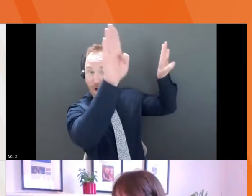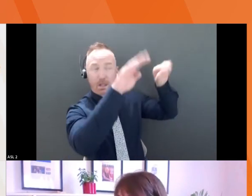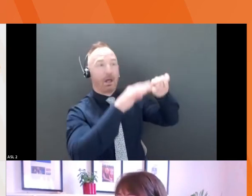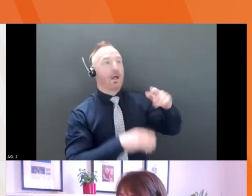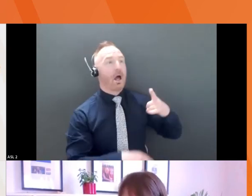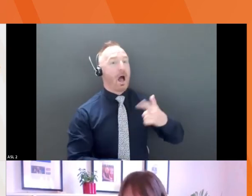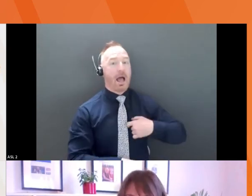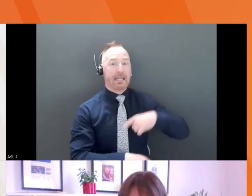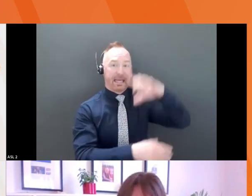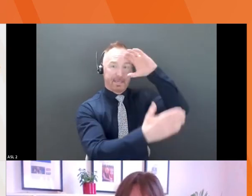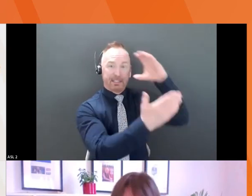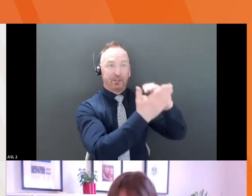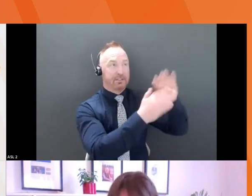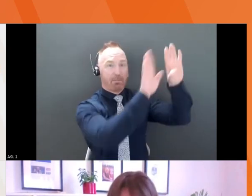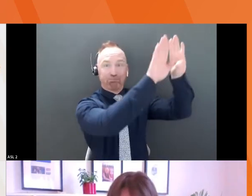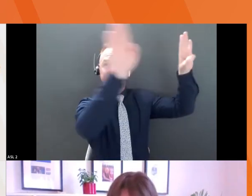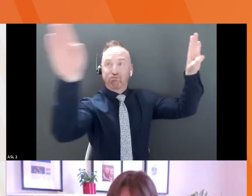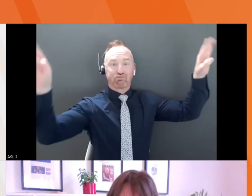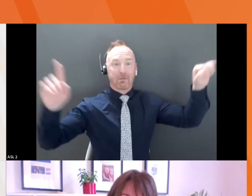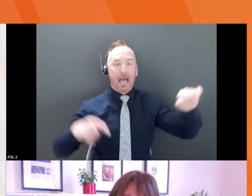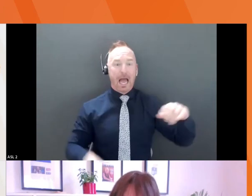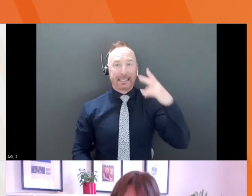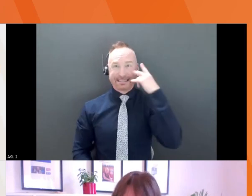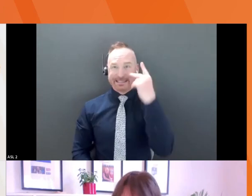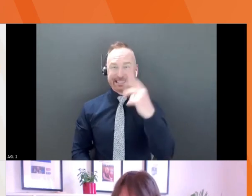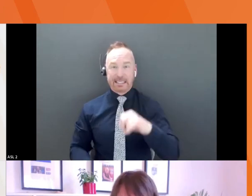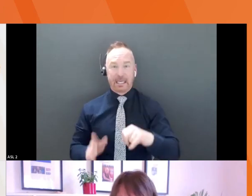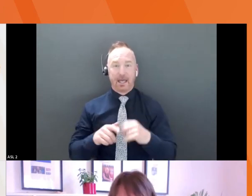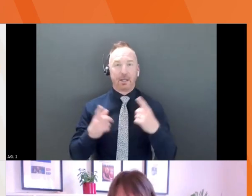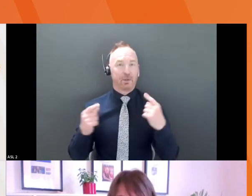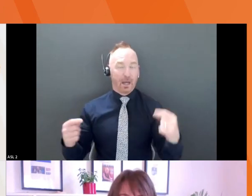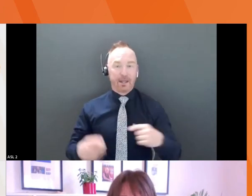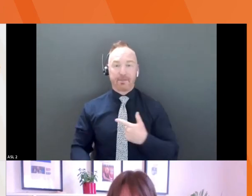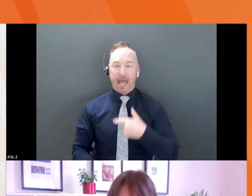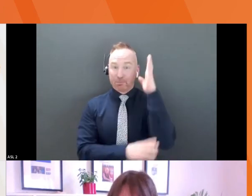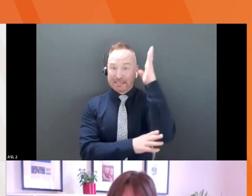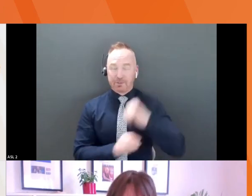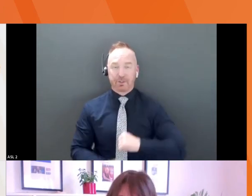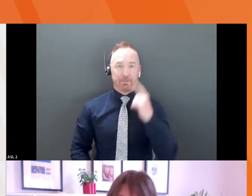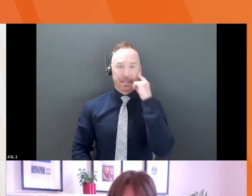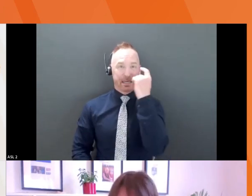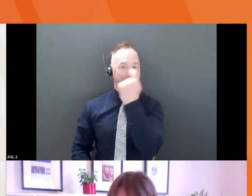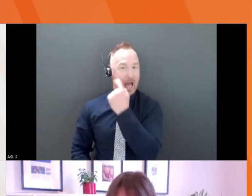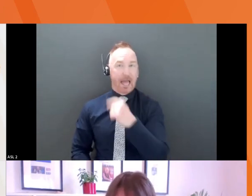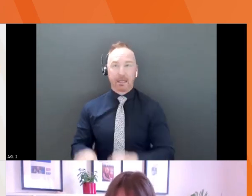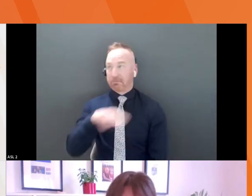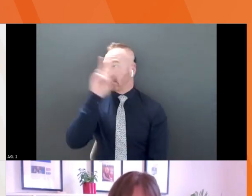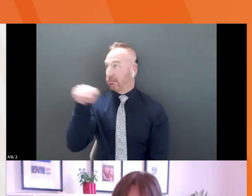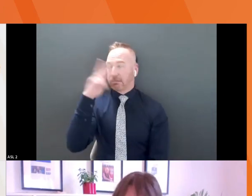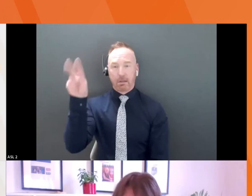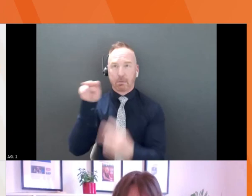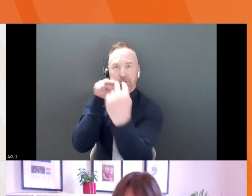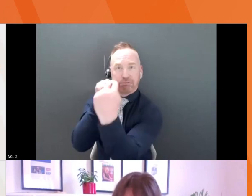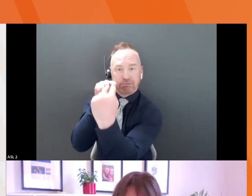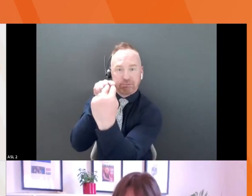CEO, we're looking at these pictures and we're making sure he's making eye contact or she's making eye contact. So there's a different ways. And then pitch to your mirror,